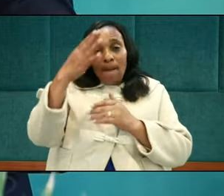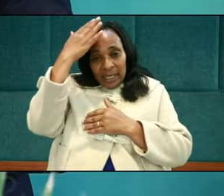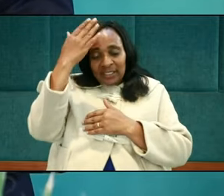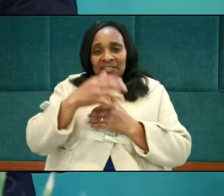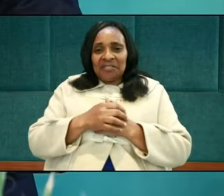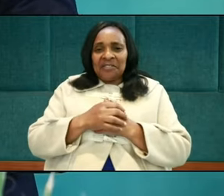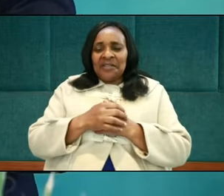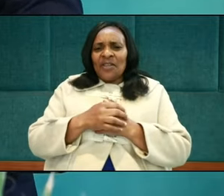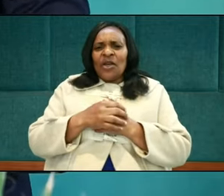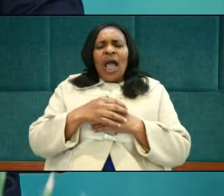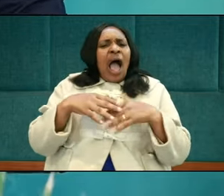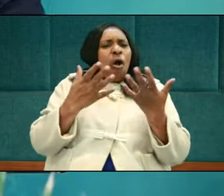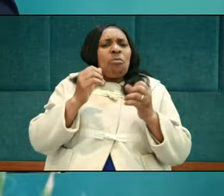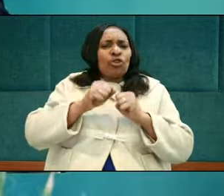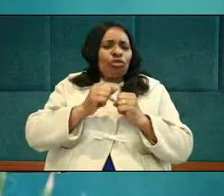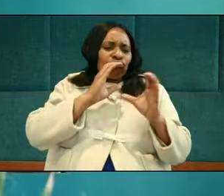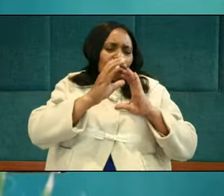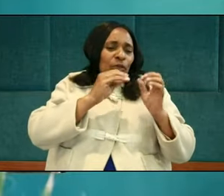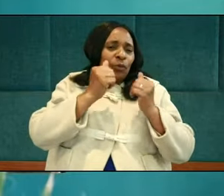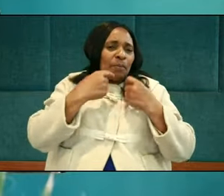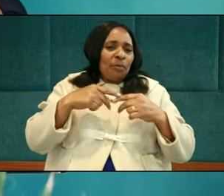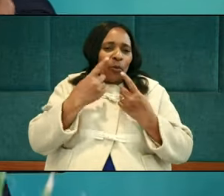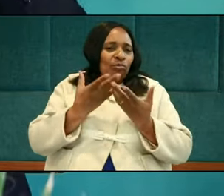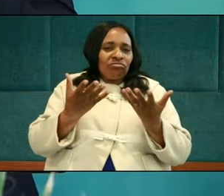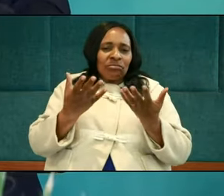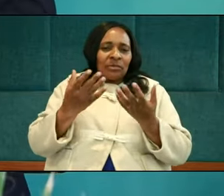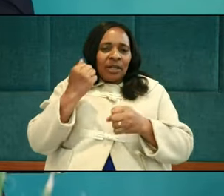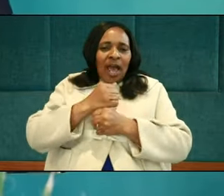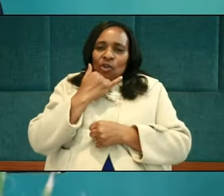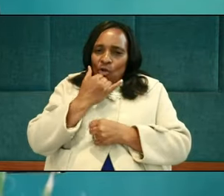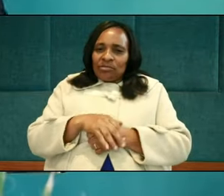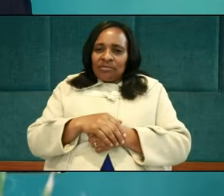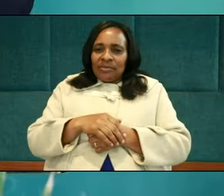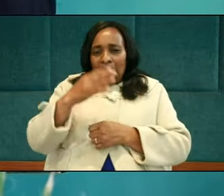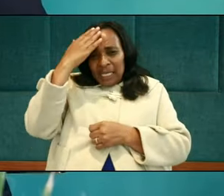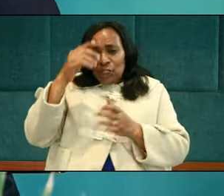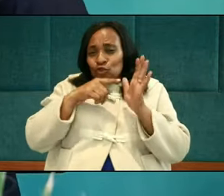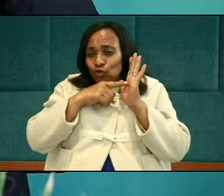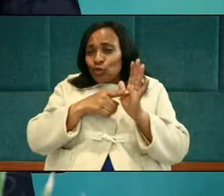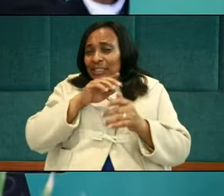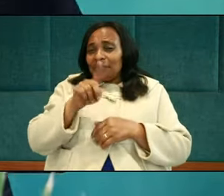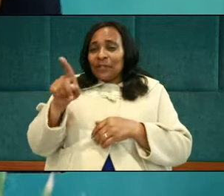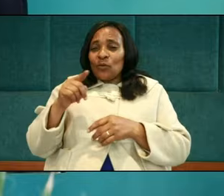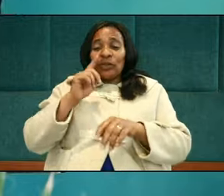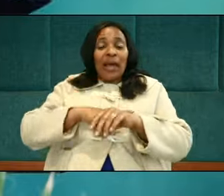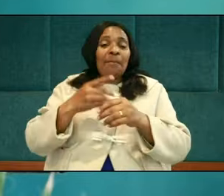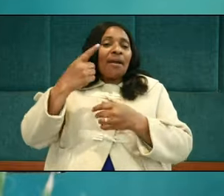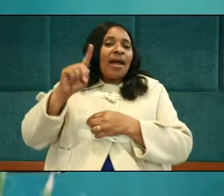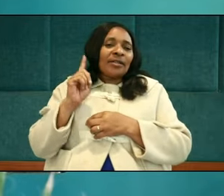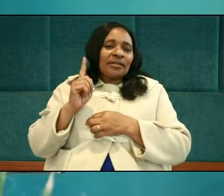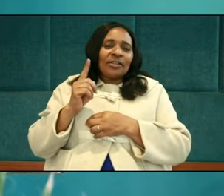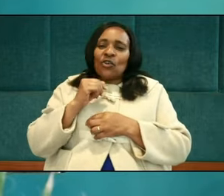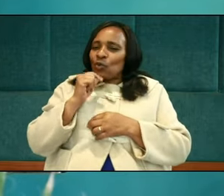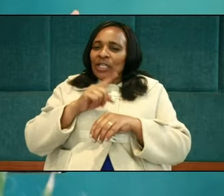to the people who have offended you. As I said, meekness shows itself when we are right and not when